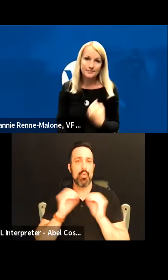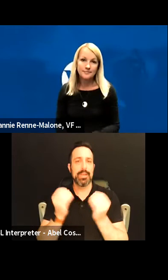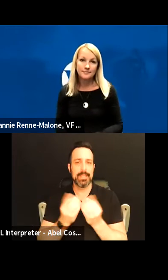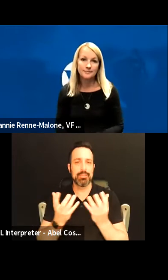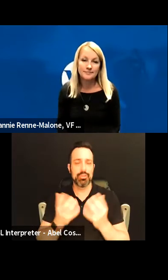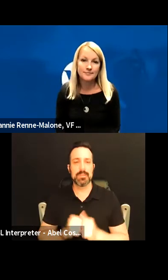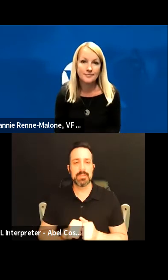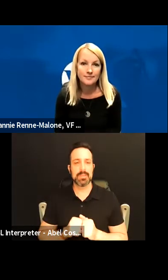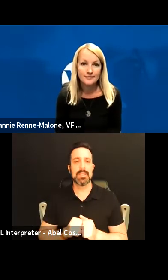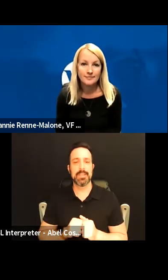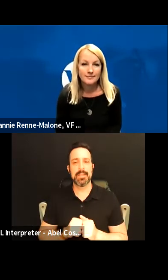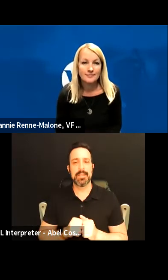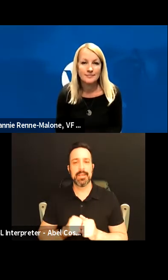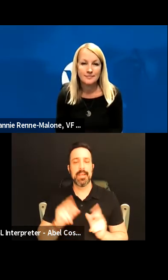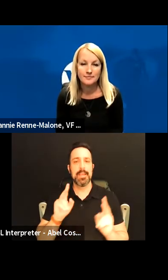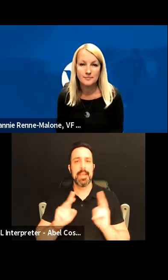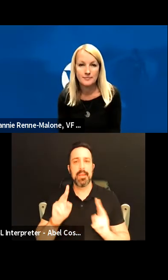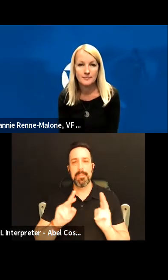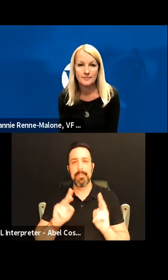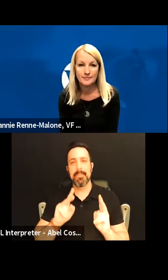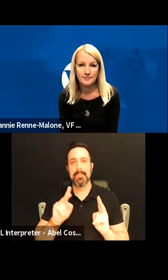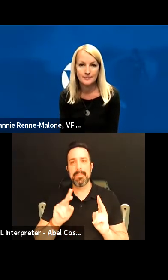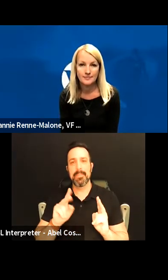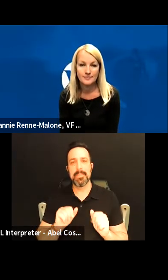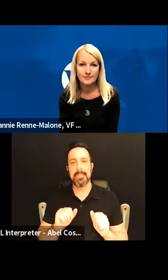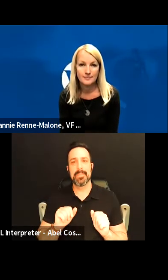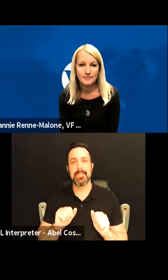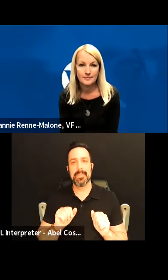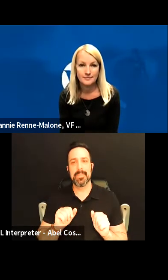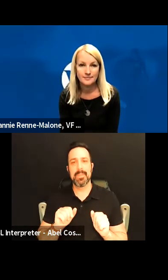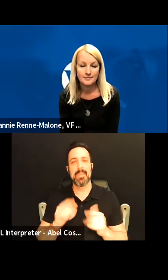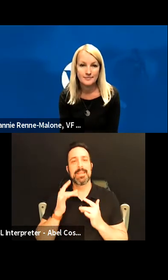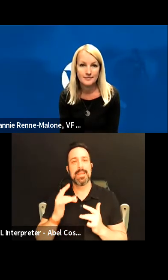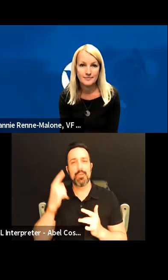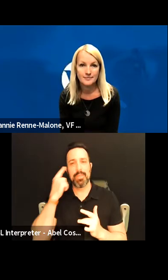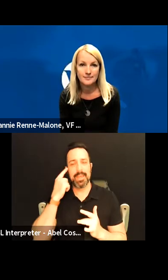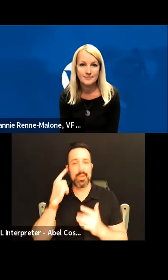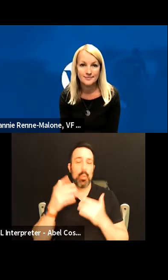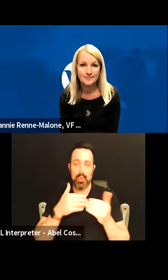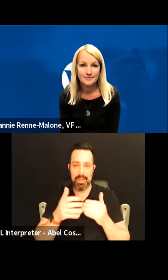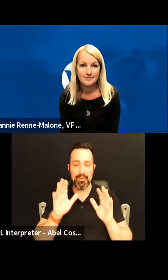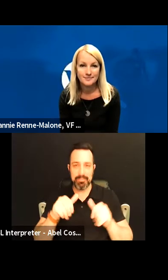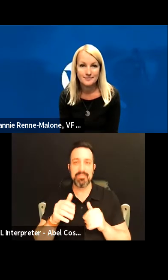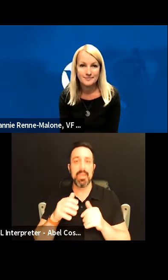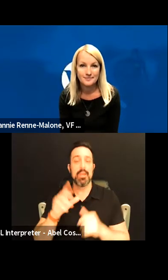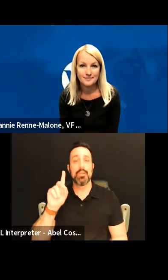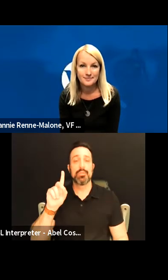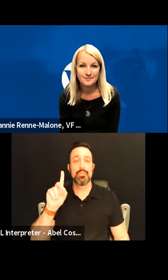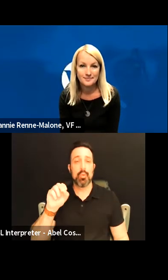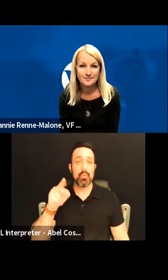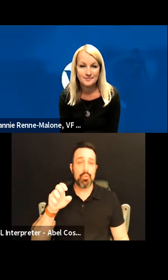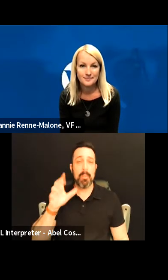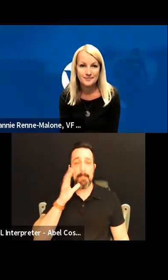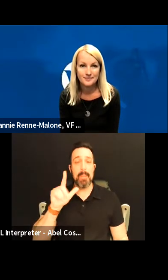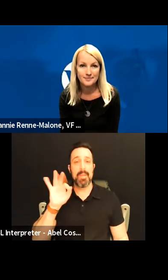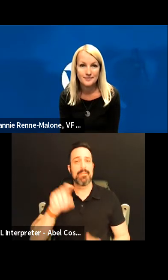and and people tend to think whatever anyway so don't mom life started off as a